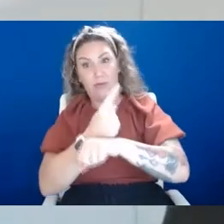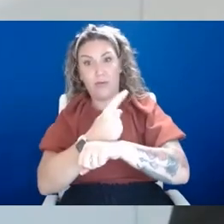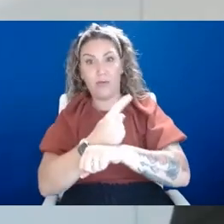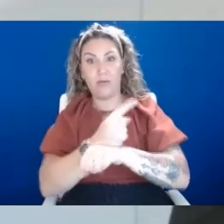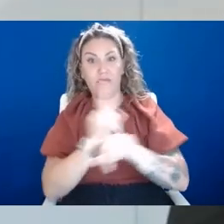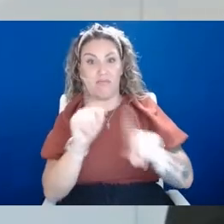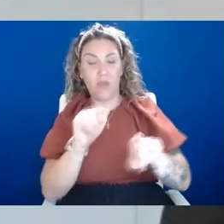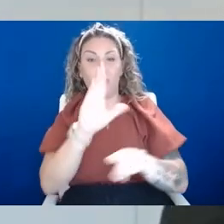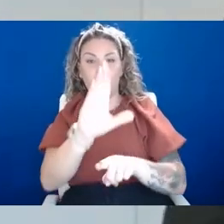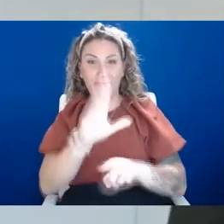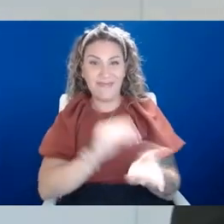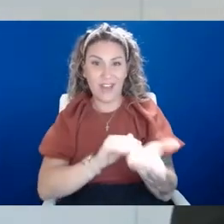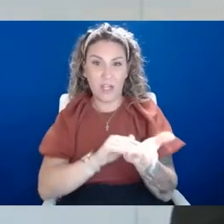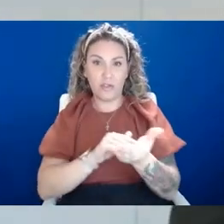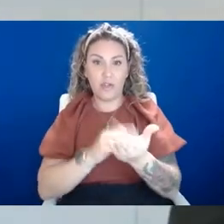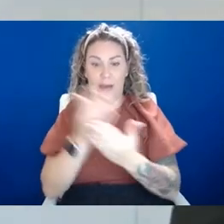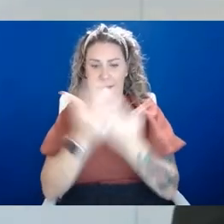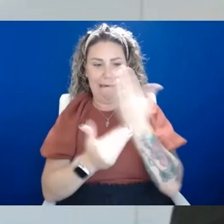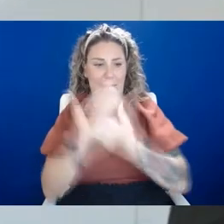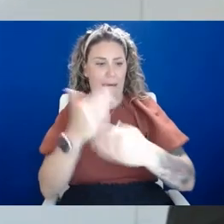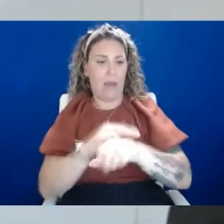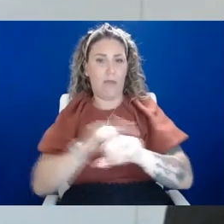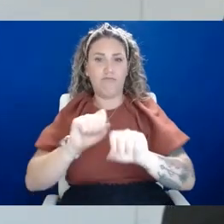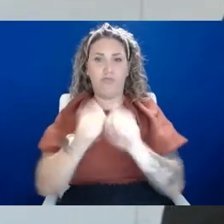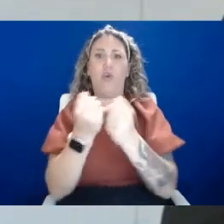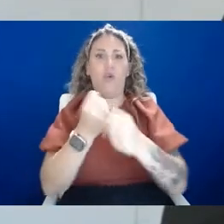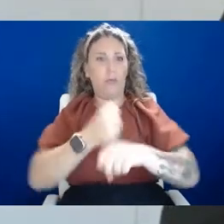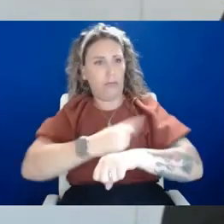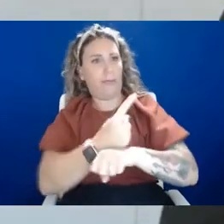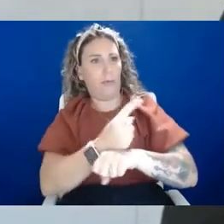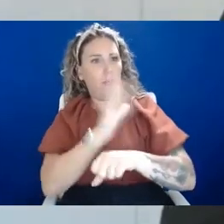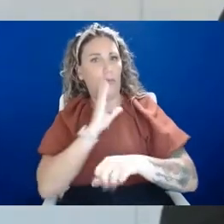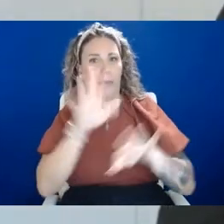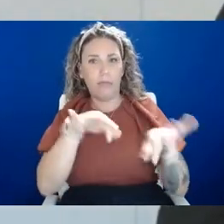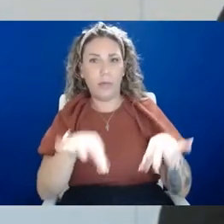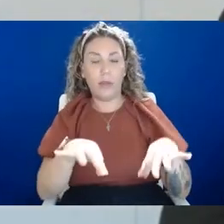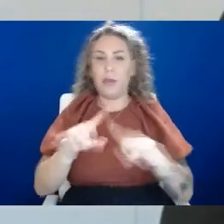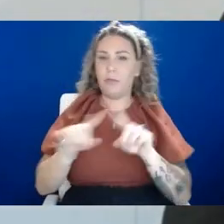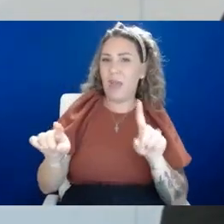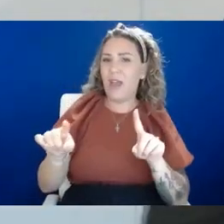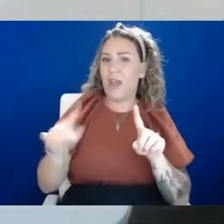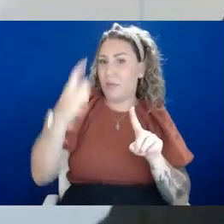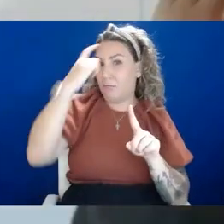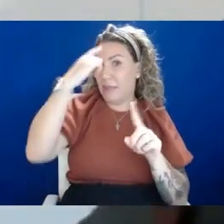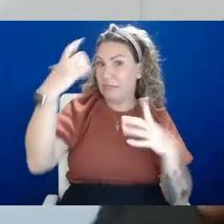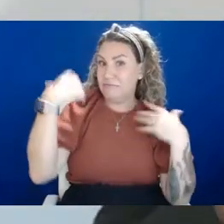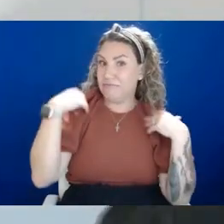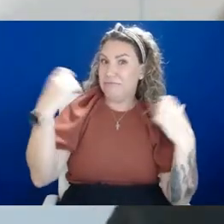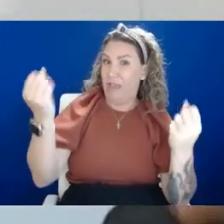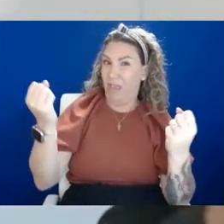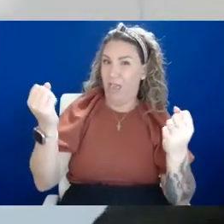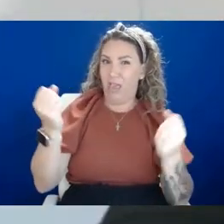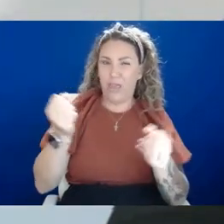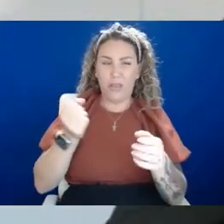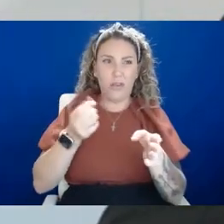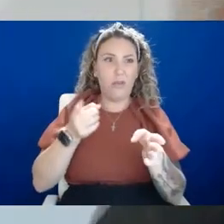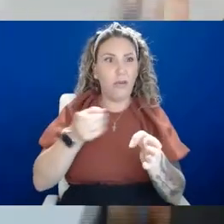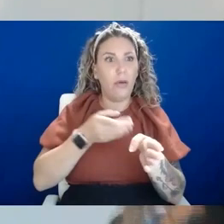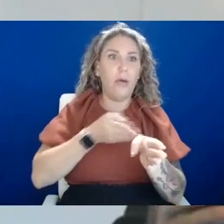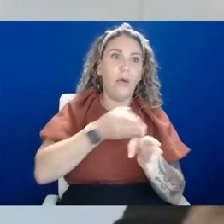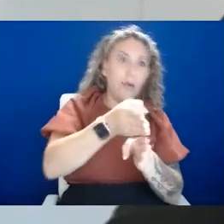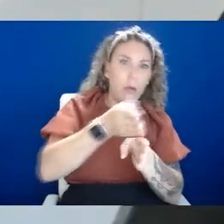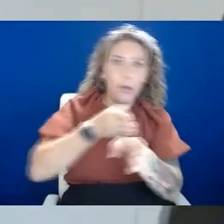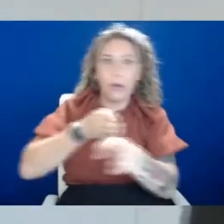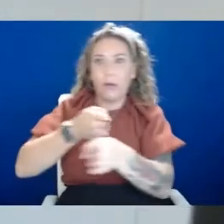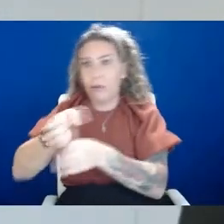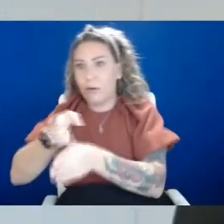hand's broken. But when it comes to mental illness, you can go to different psychologists or counselors and